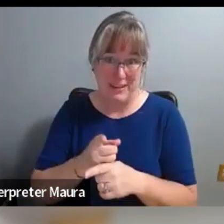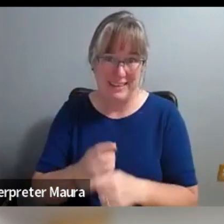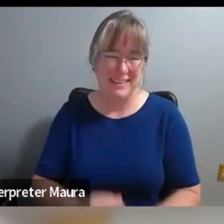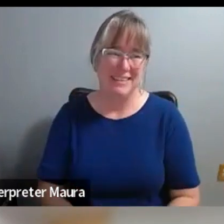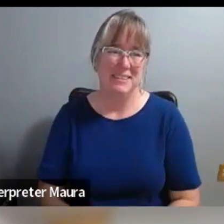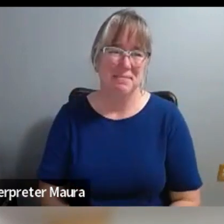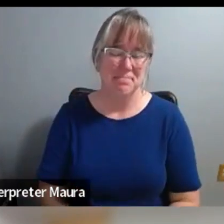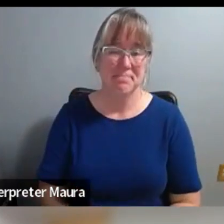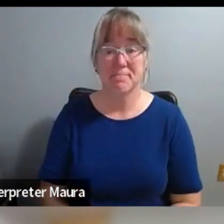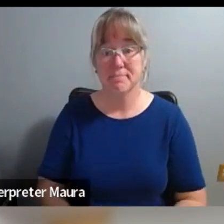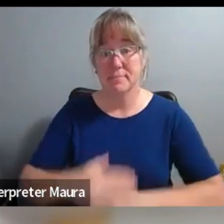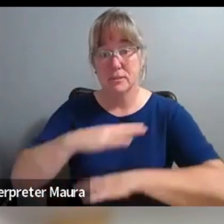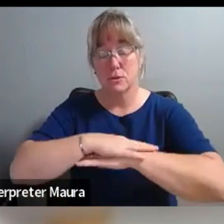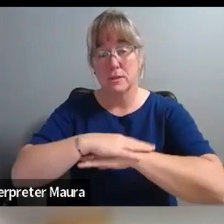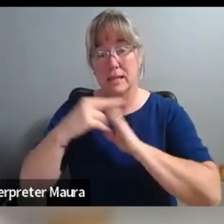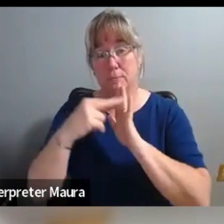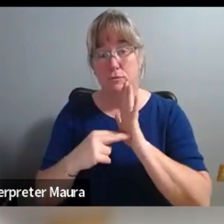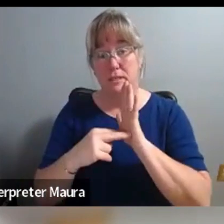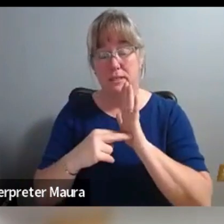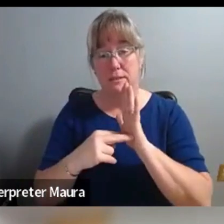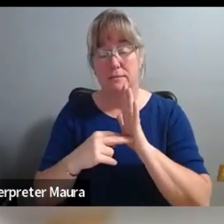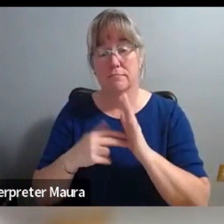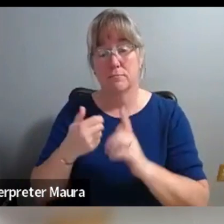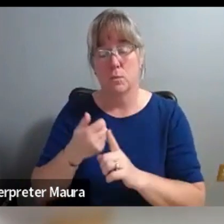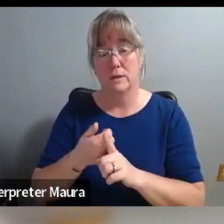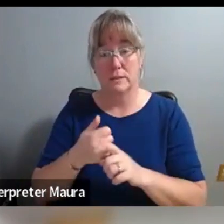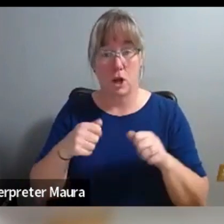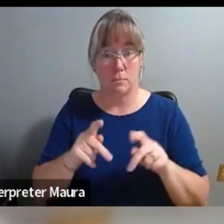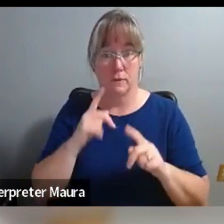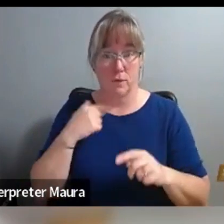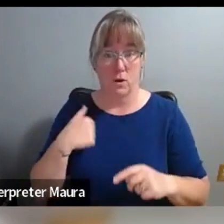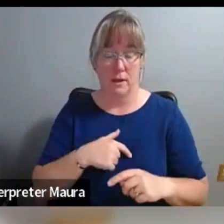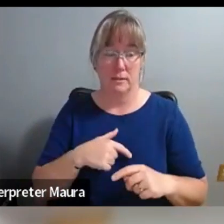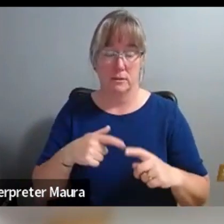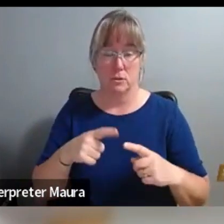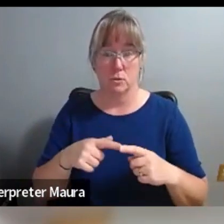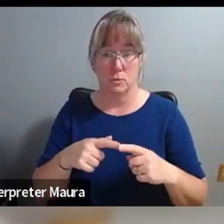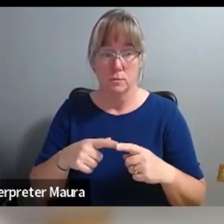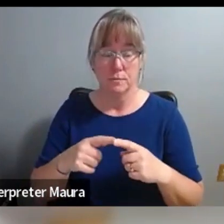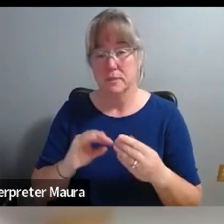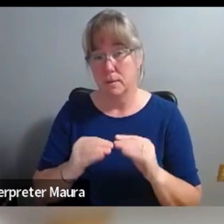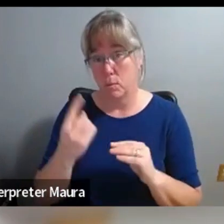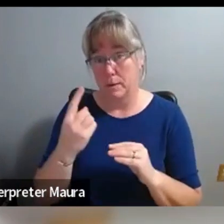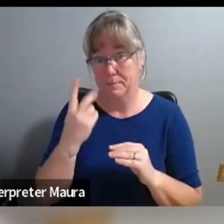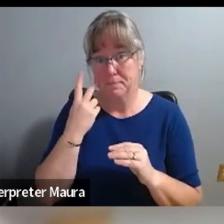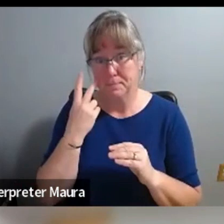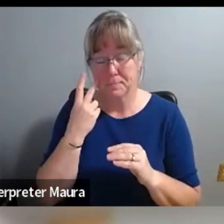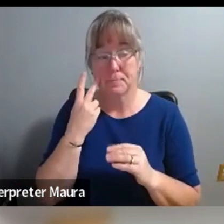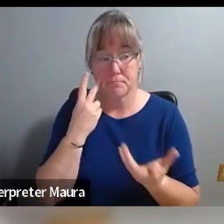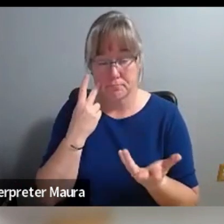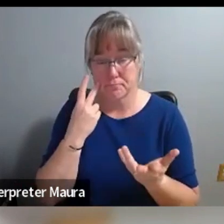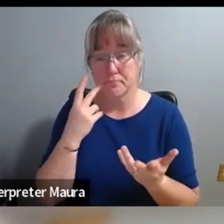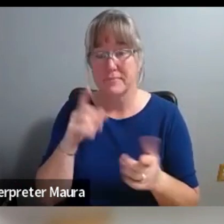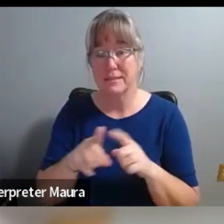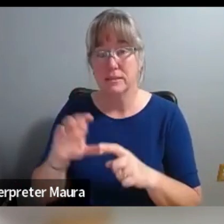so the table read was an opportunity for us to, to just, you know, number one, to see if, if, as